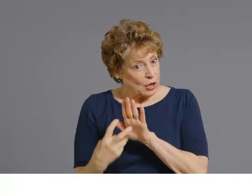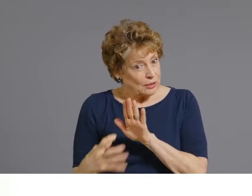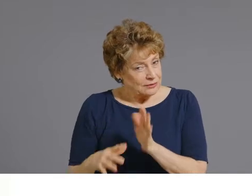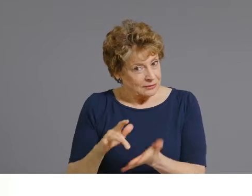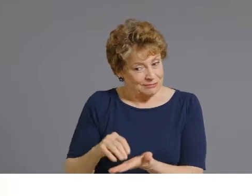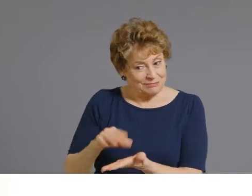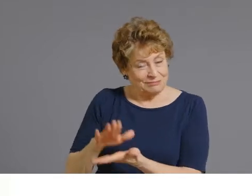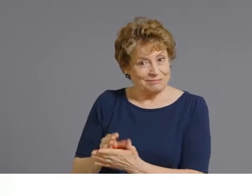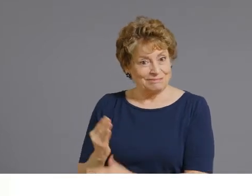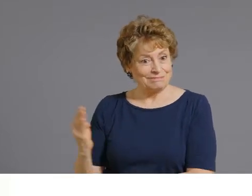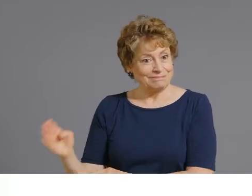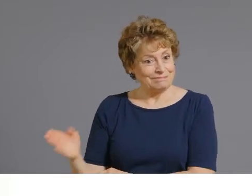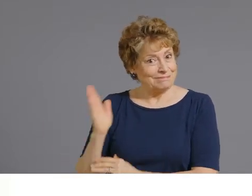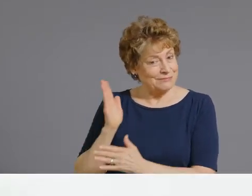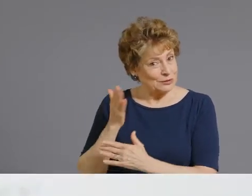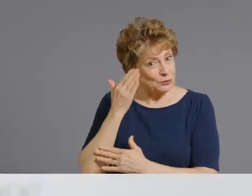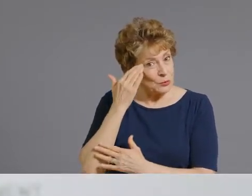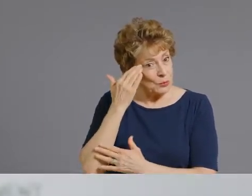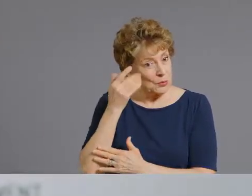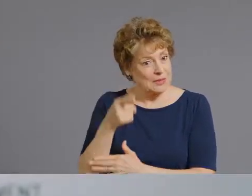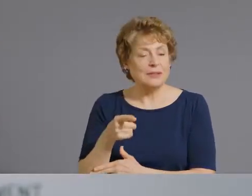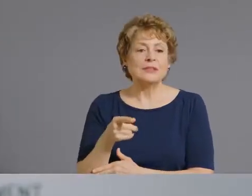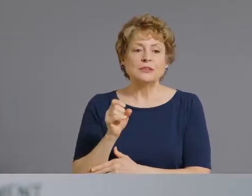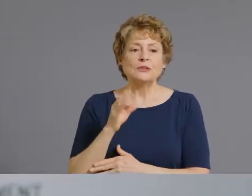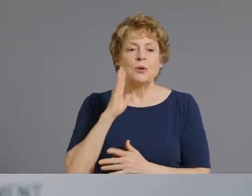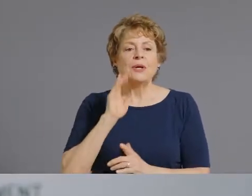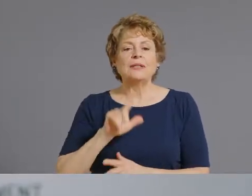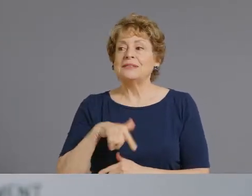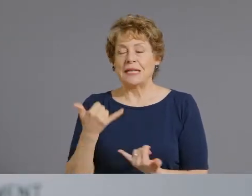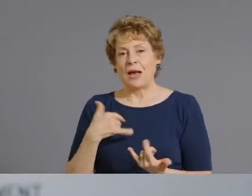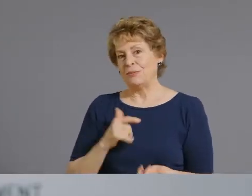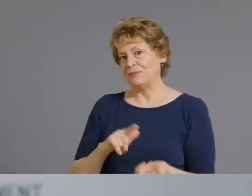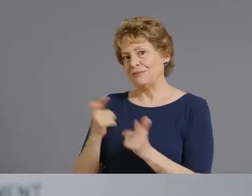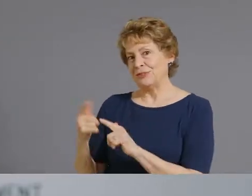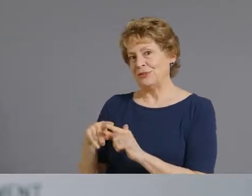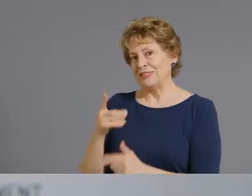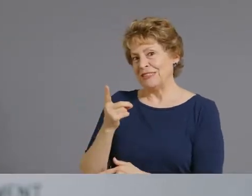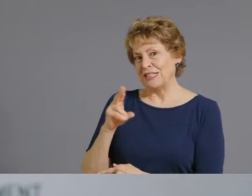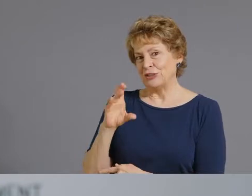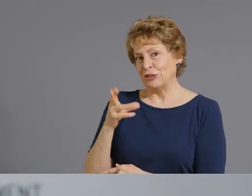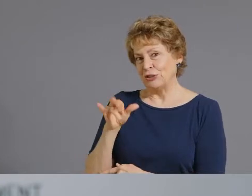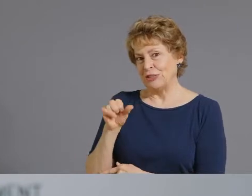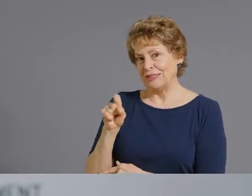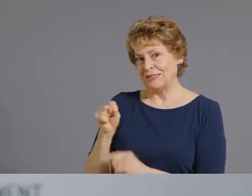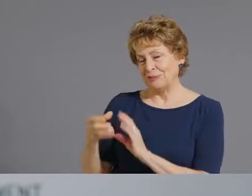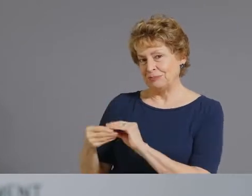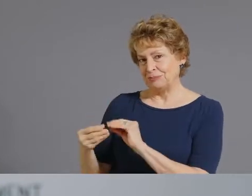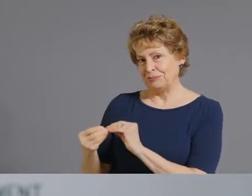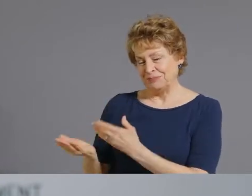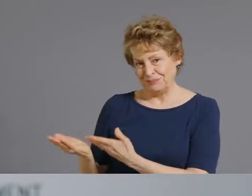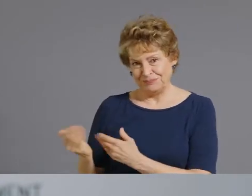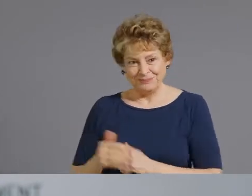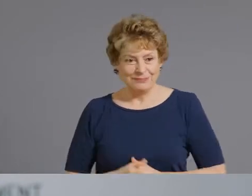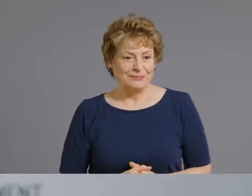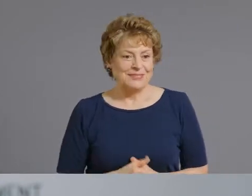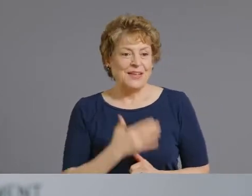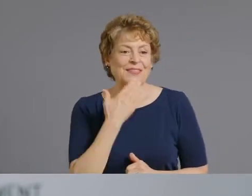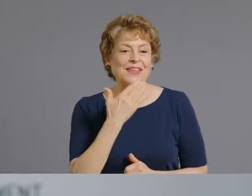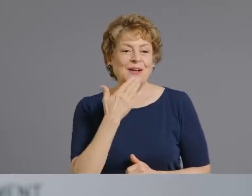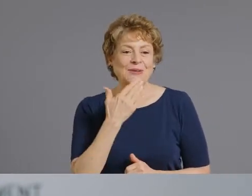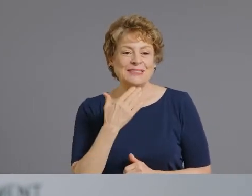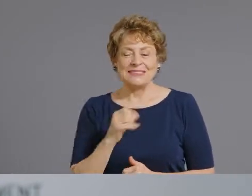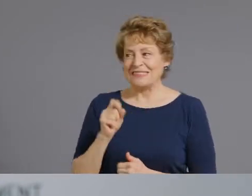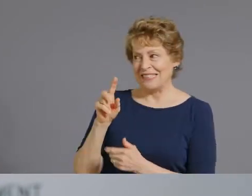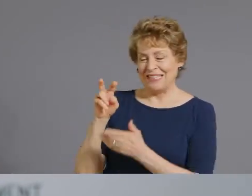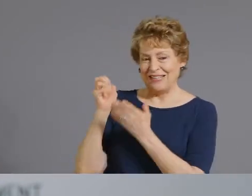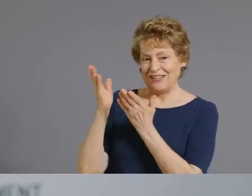And with that, I will turn it over to Dr. Christ. Thanks, Steve. And good afternoon, everyone. For those that don't know me, I'm Dr. Kara Christ. I'm the director